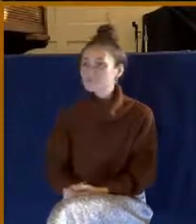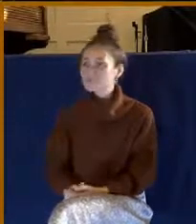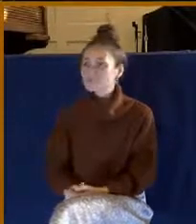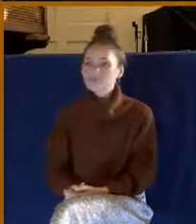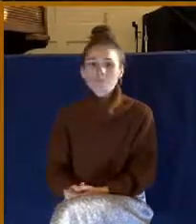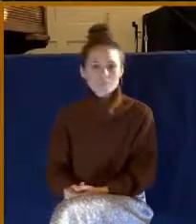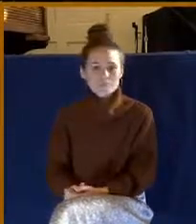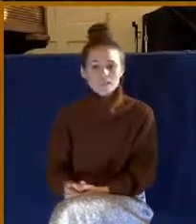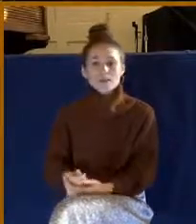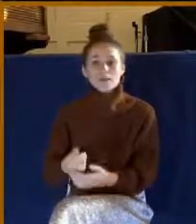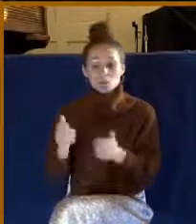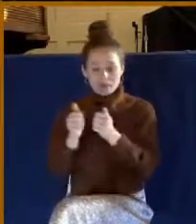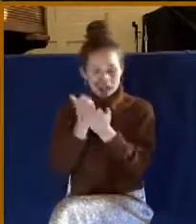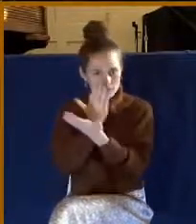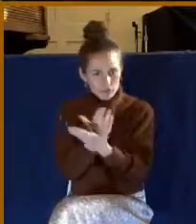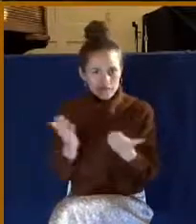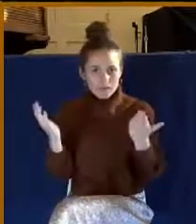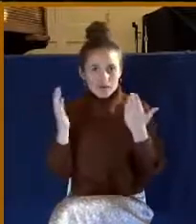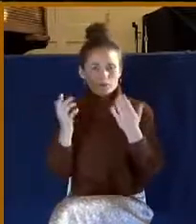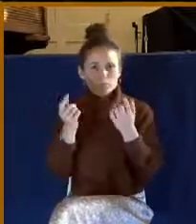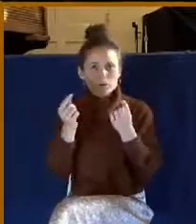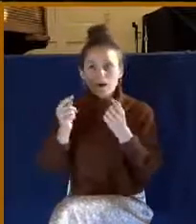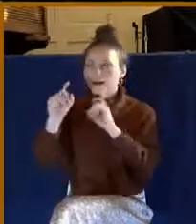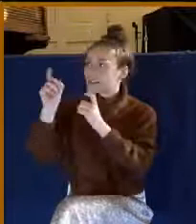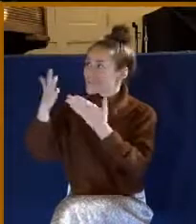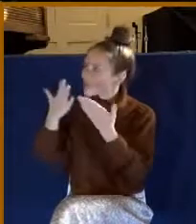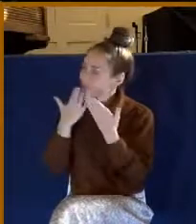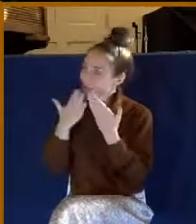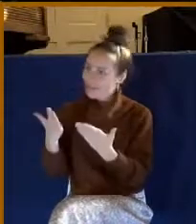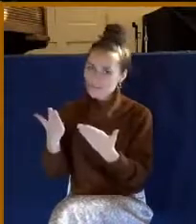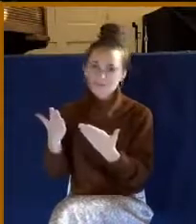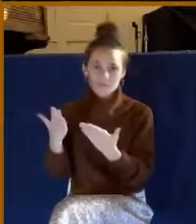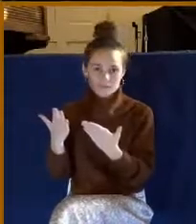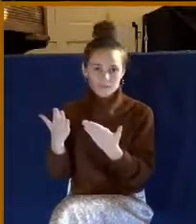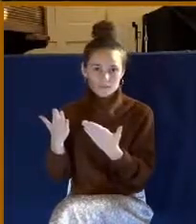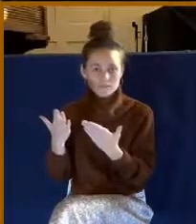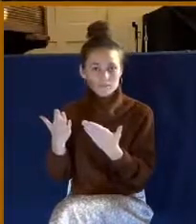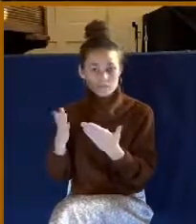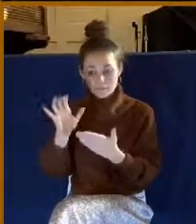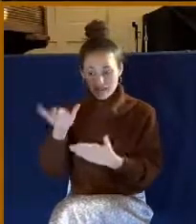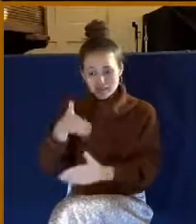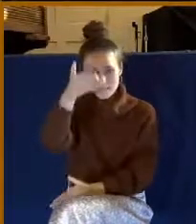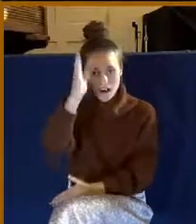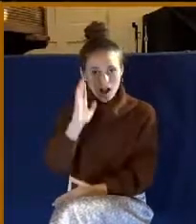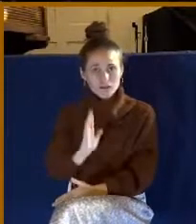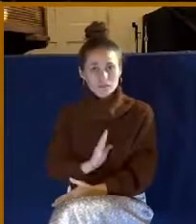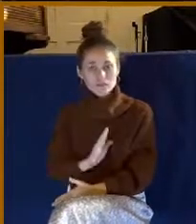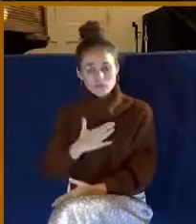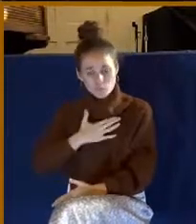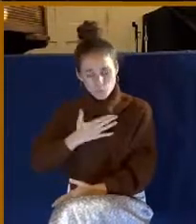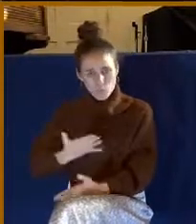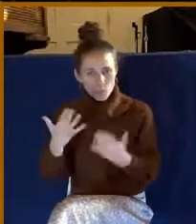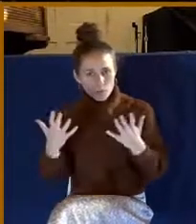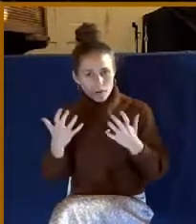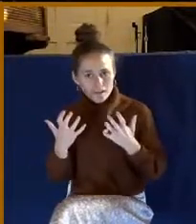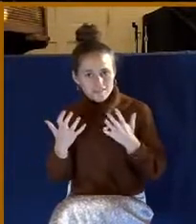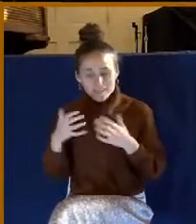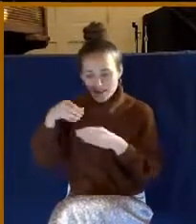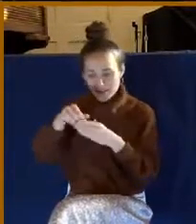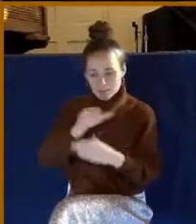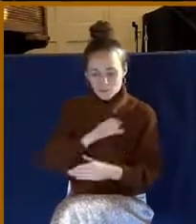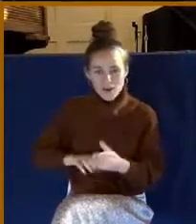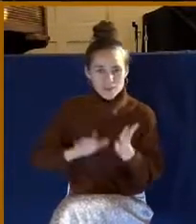In everything, give thanks, for this is the will of God in Christ Jesus